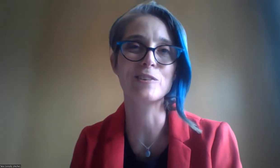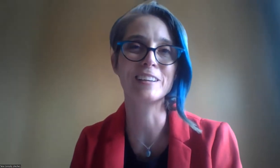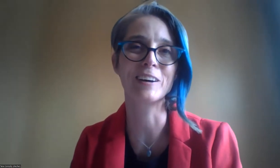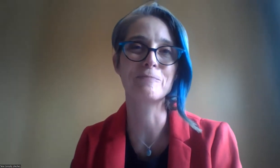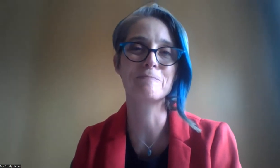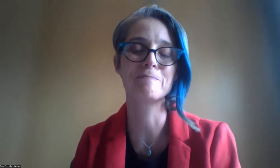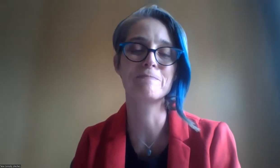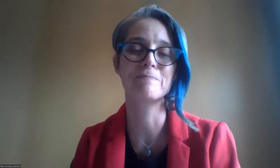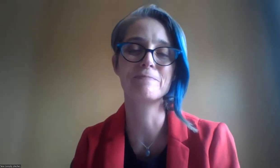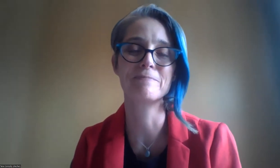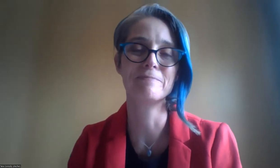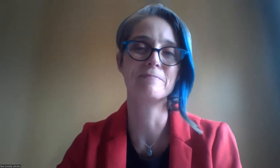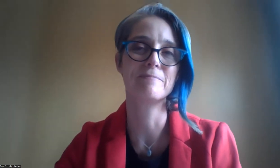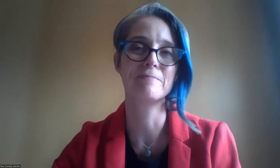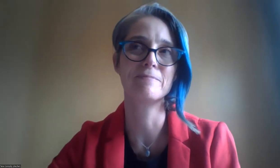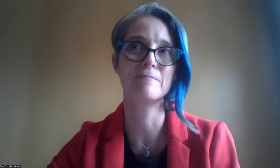this land right now.